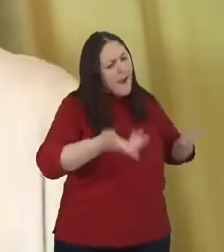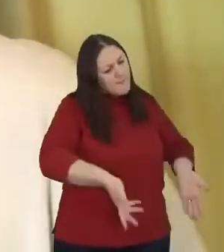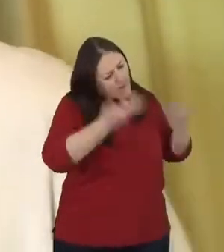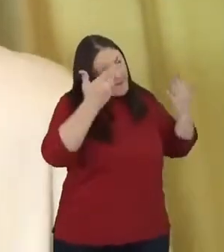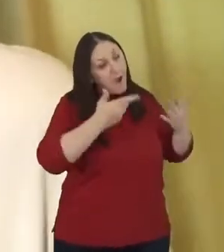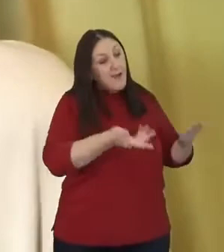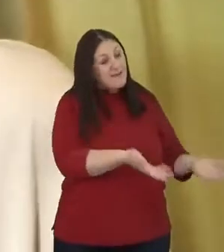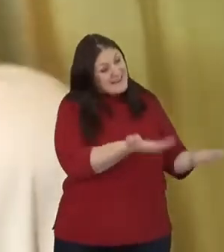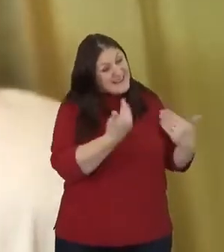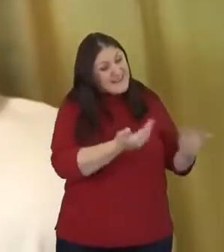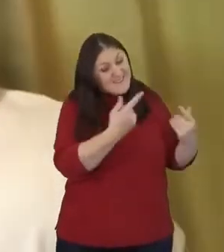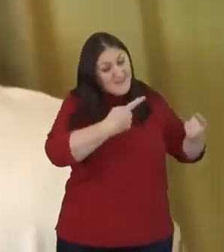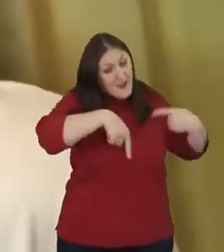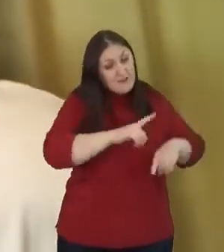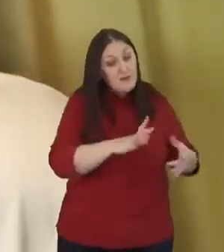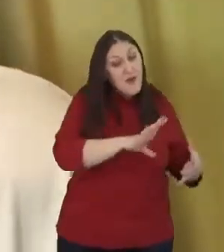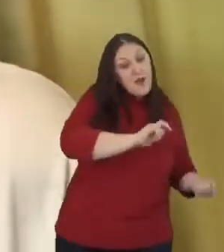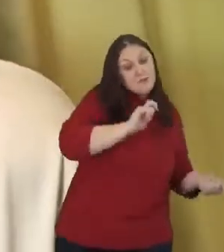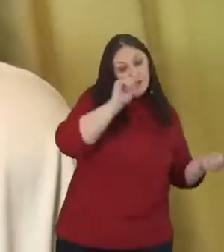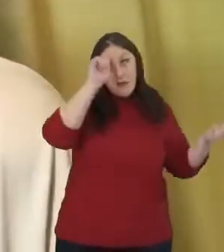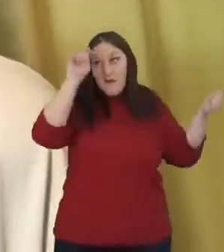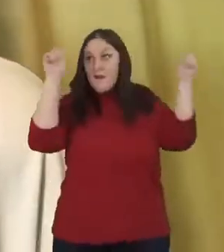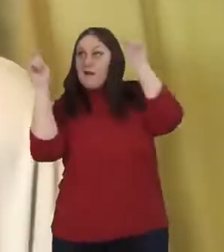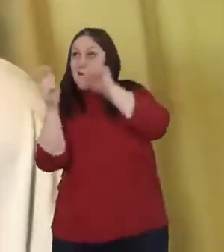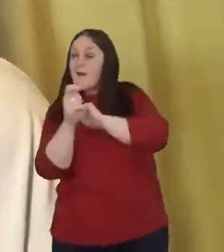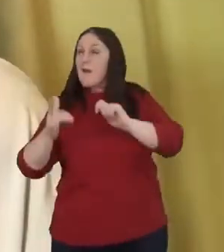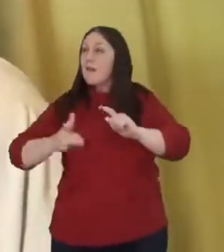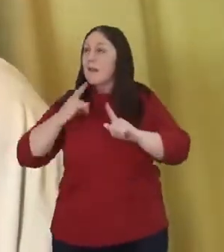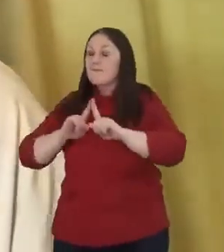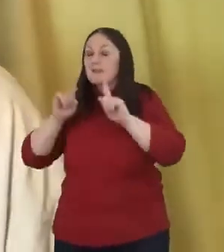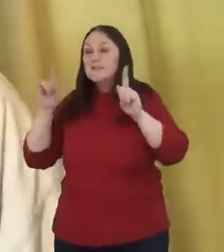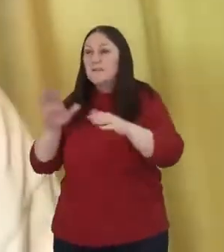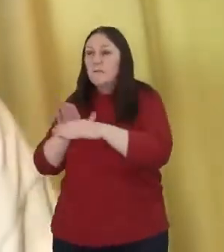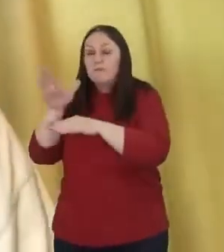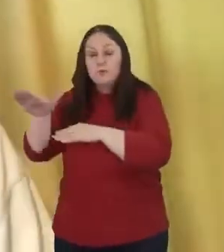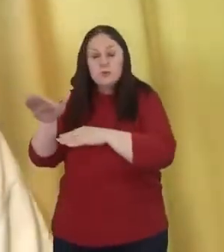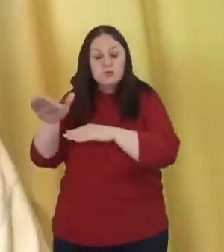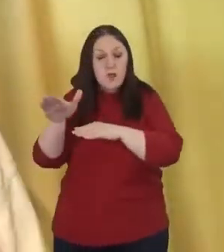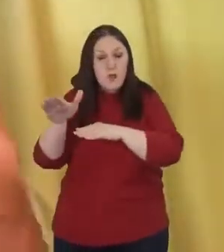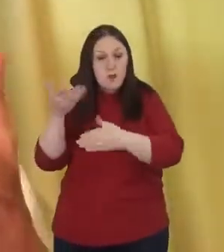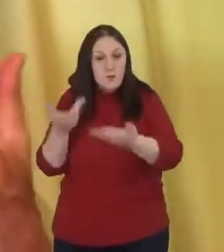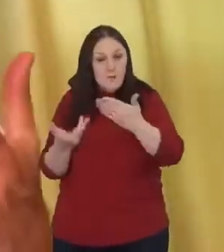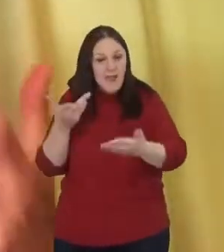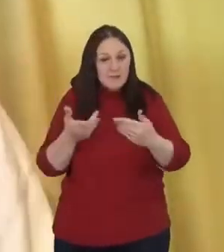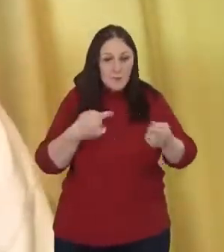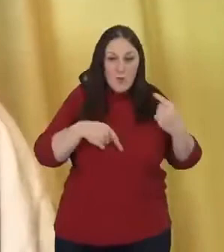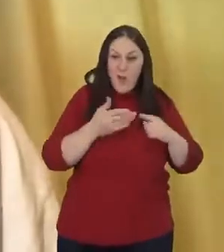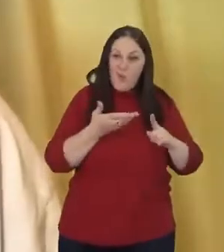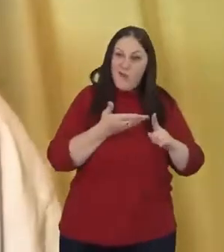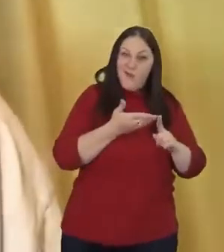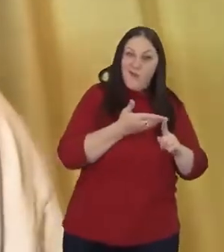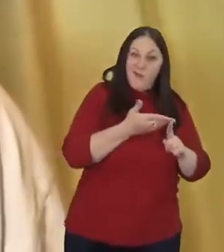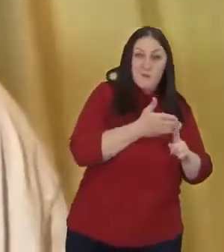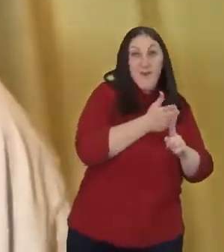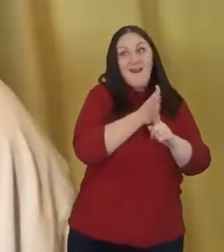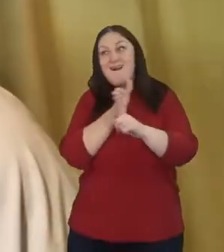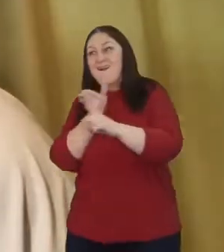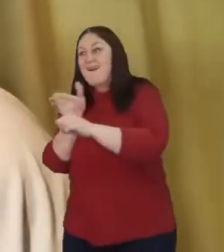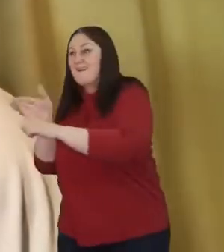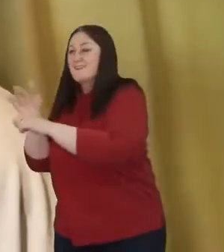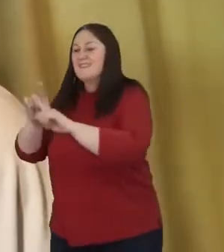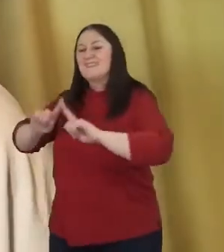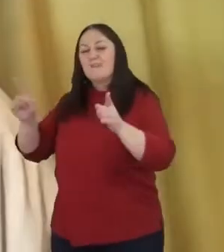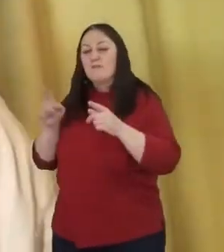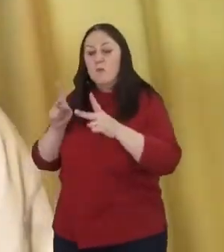live into a different future than where we're headed right now. And so we are to be that prophetic